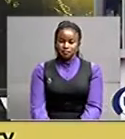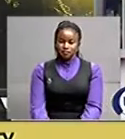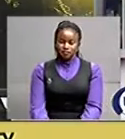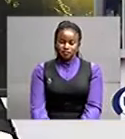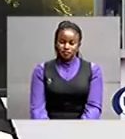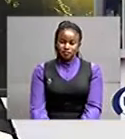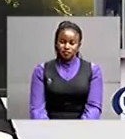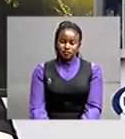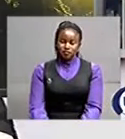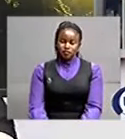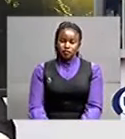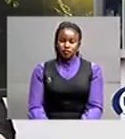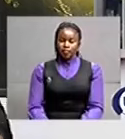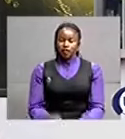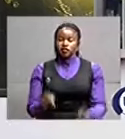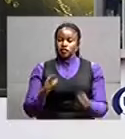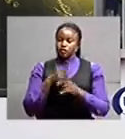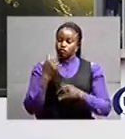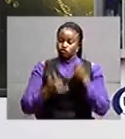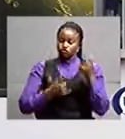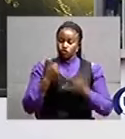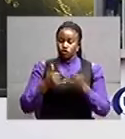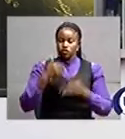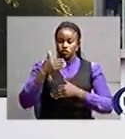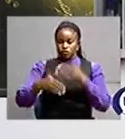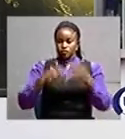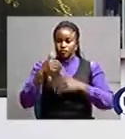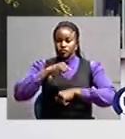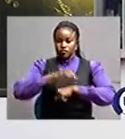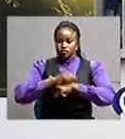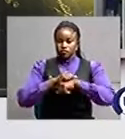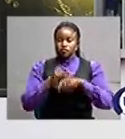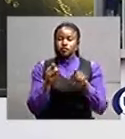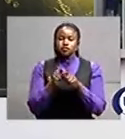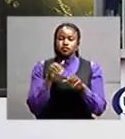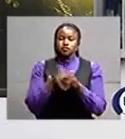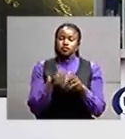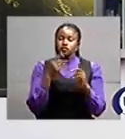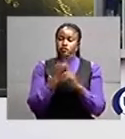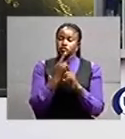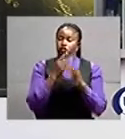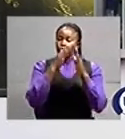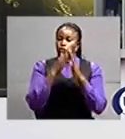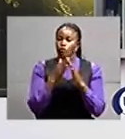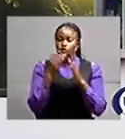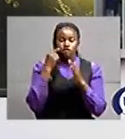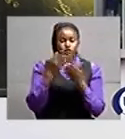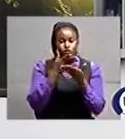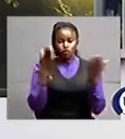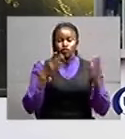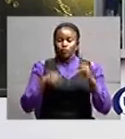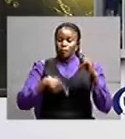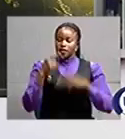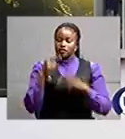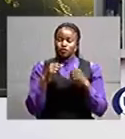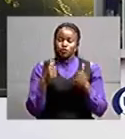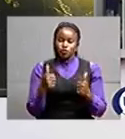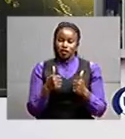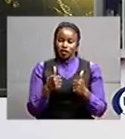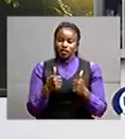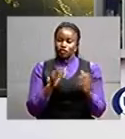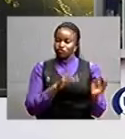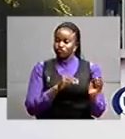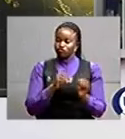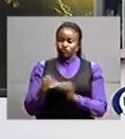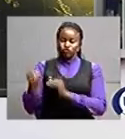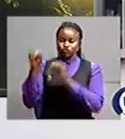Of course, celebrations are still going on at schools and in different homes, for those, of course, who made it to senior five